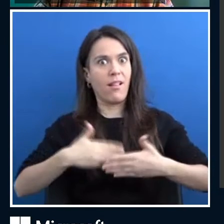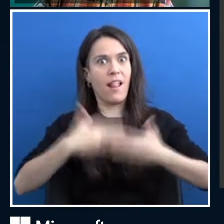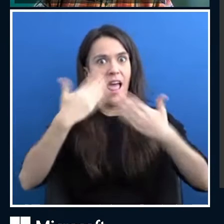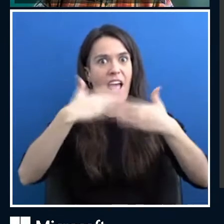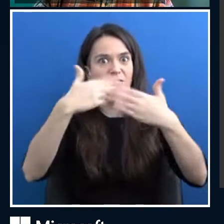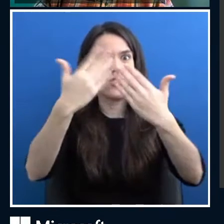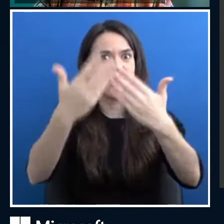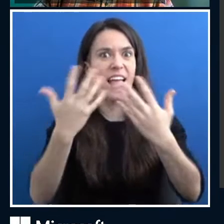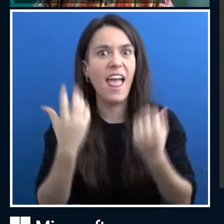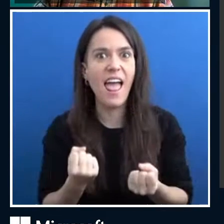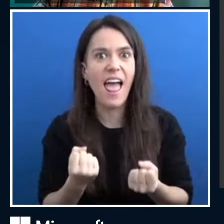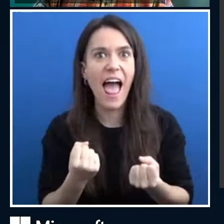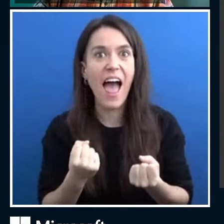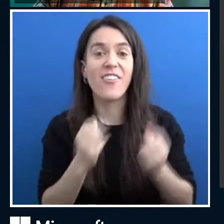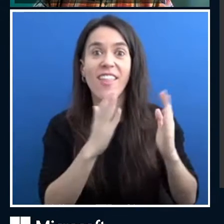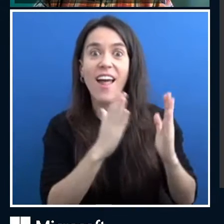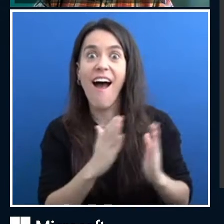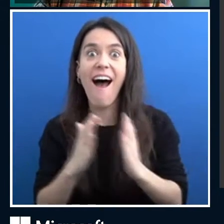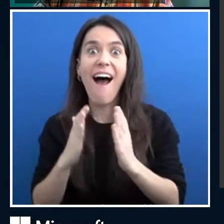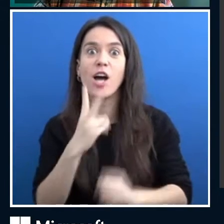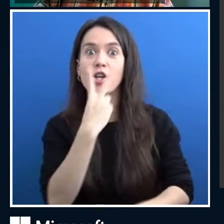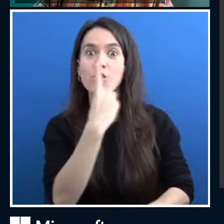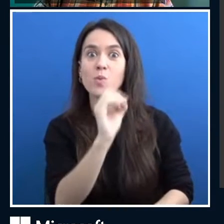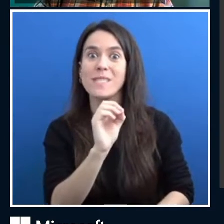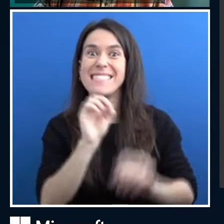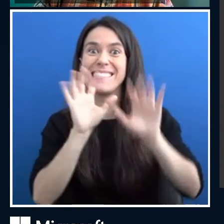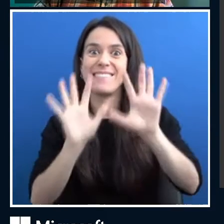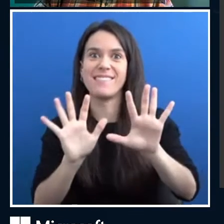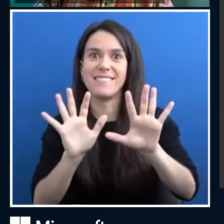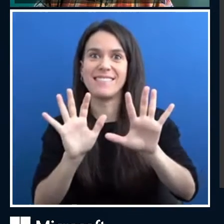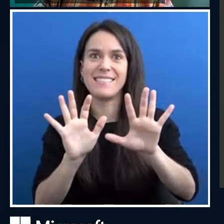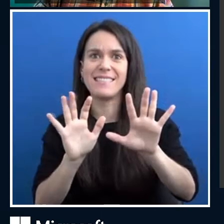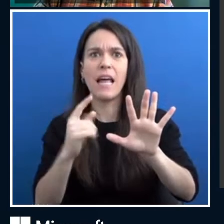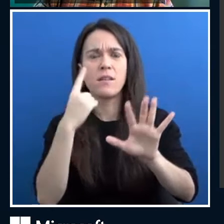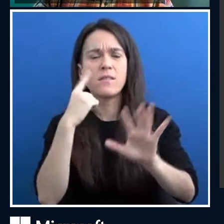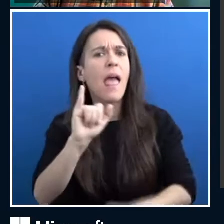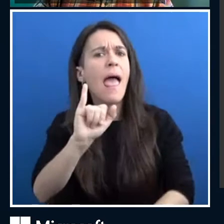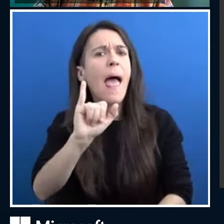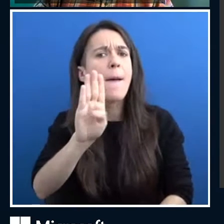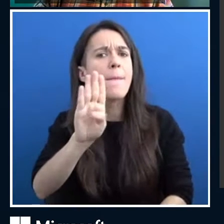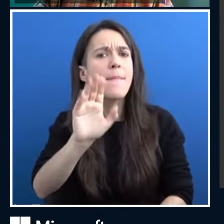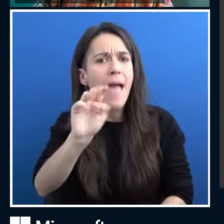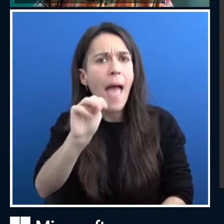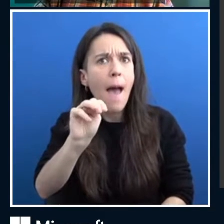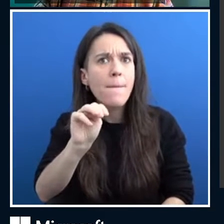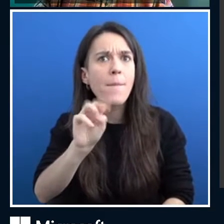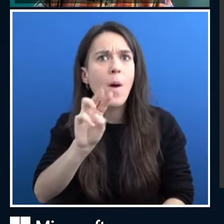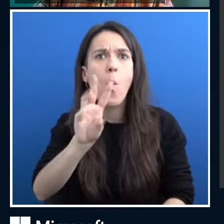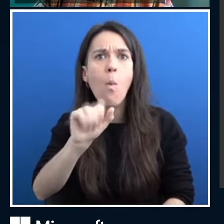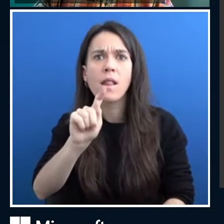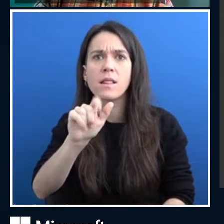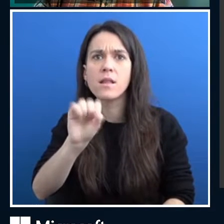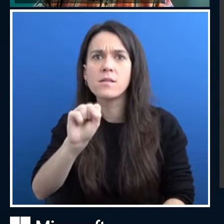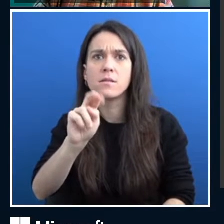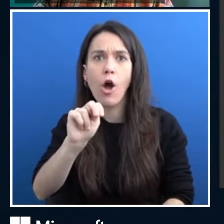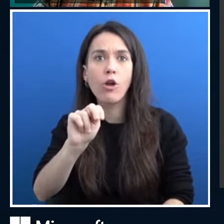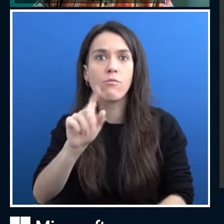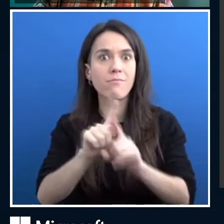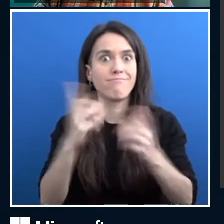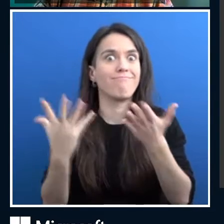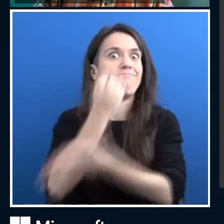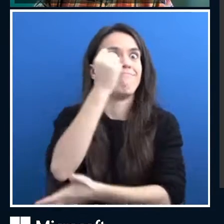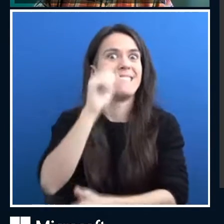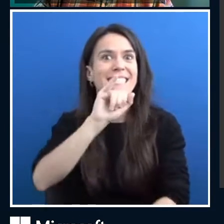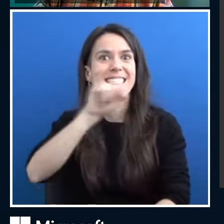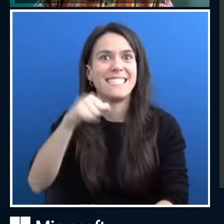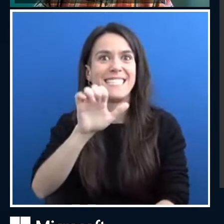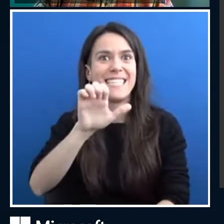2010s, where we heard a lot from IBM Watson, when it won the Jeopardy quiz game, which was really fascinating, its kind